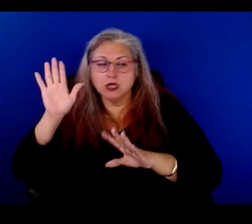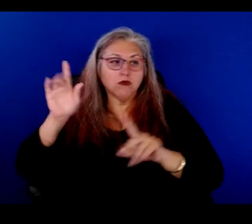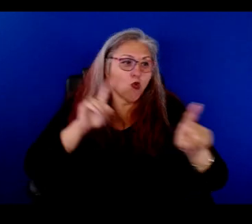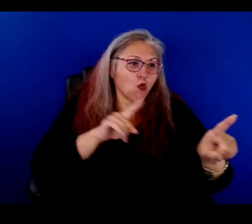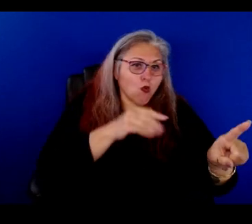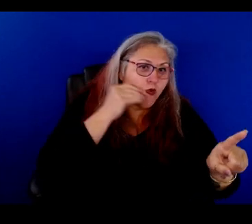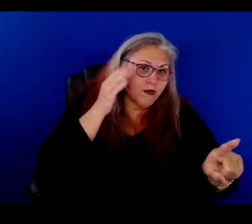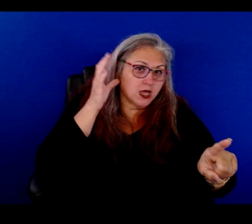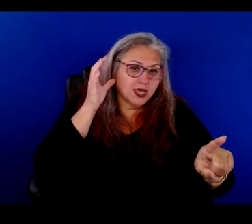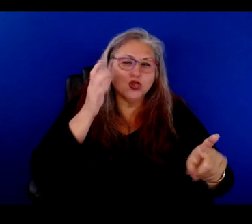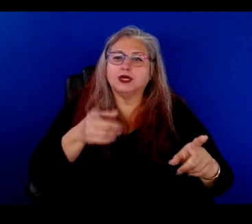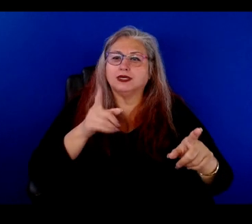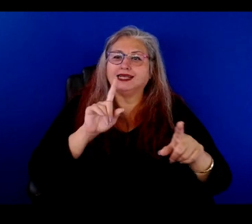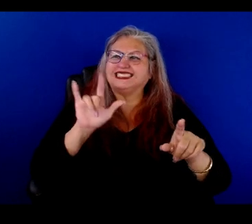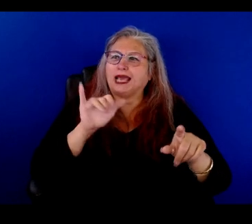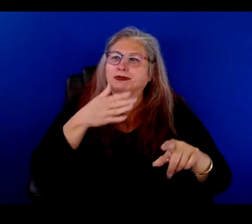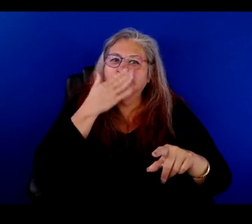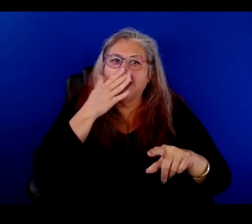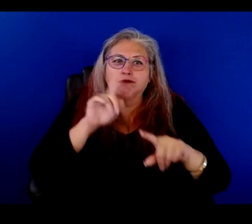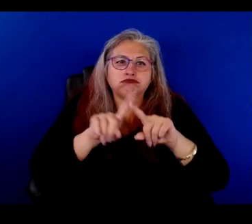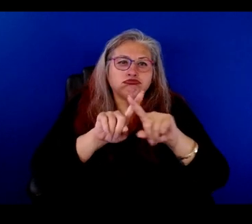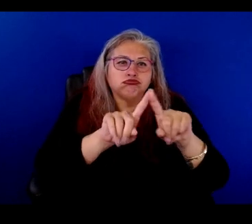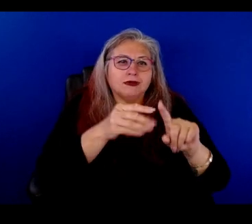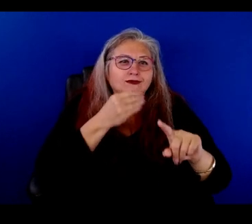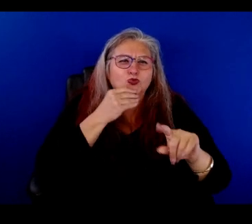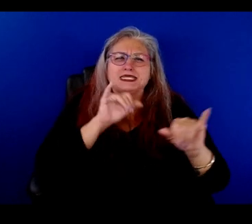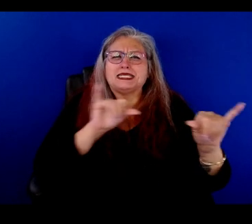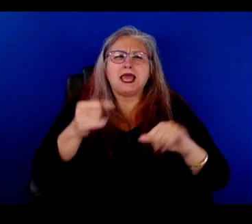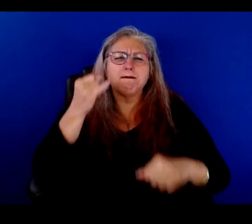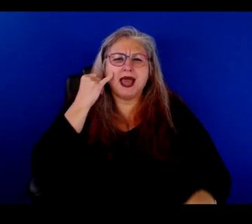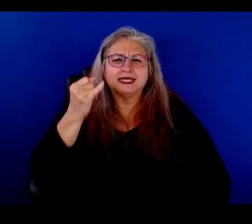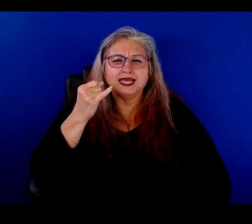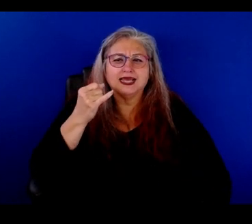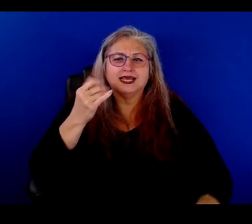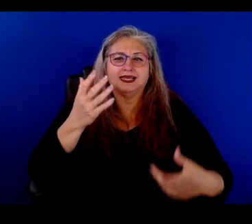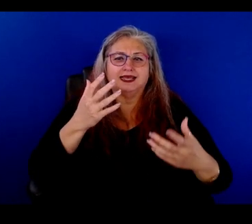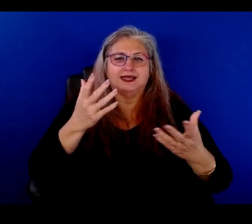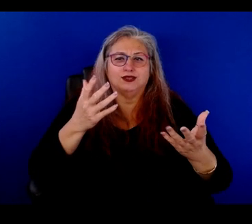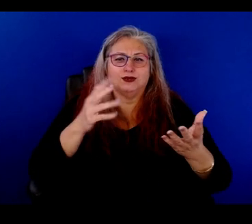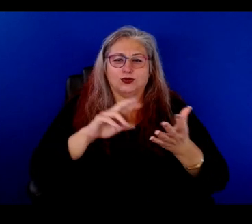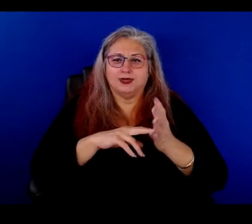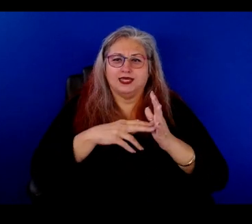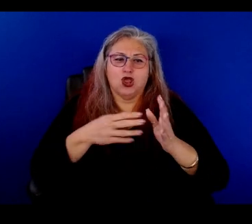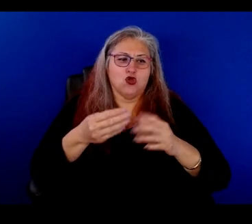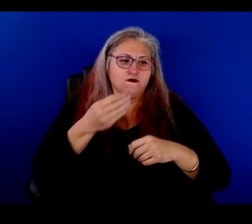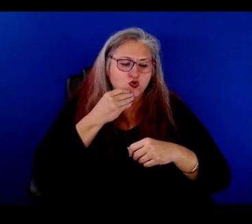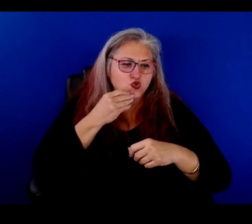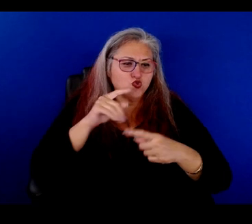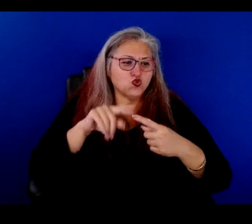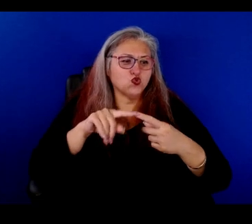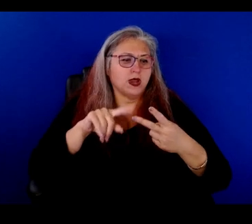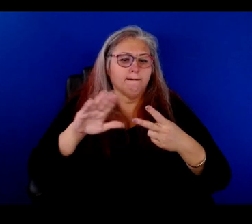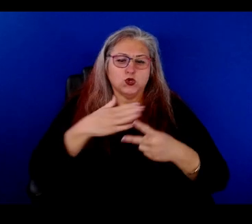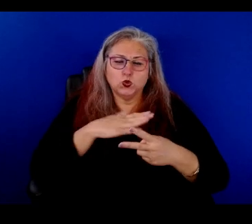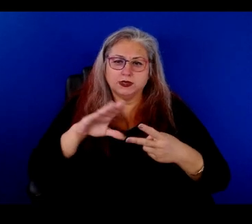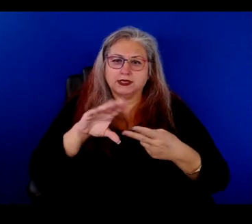you know, all just like the different smells of food. It's the same thing. You know, you have the, it's la misma cosa, you know, you get the food and you get the